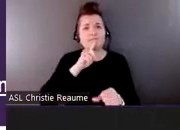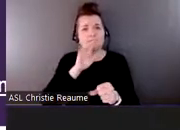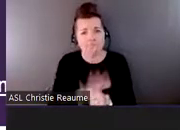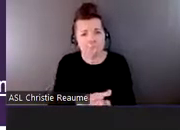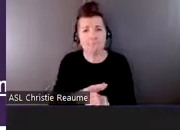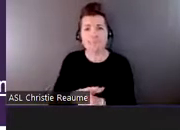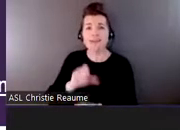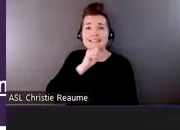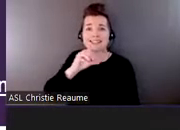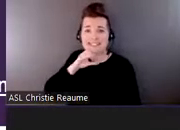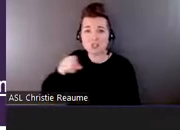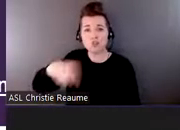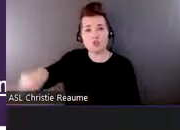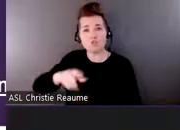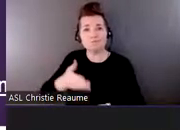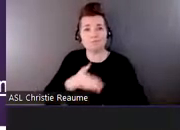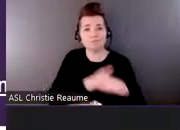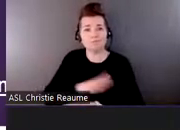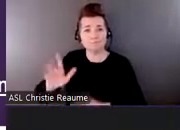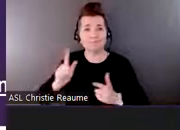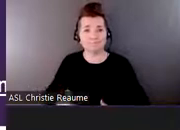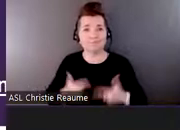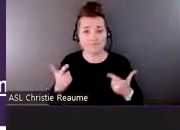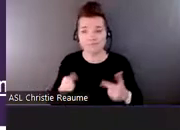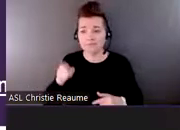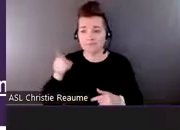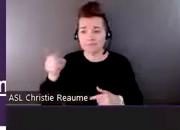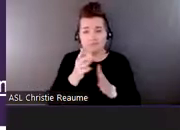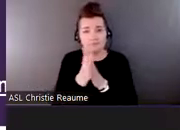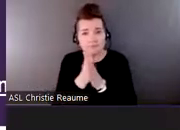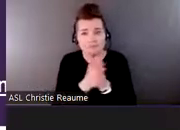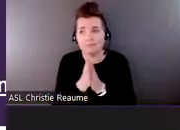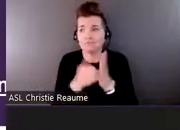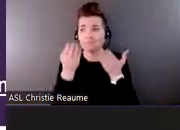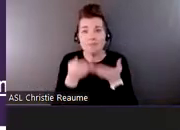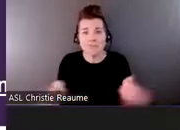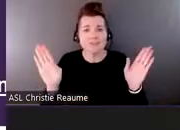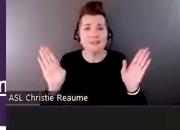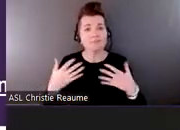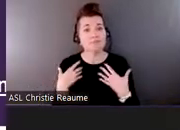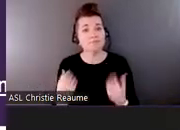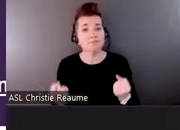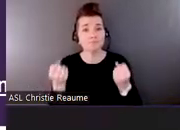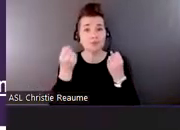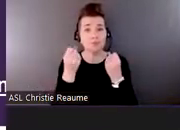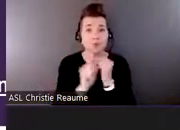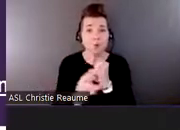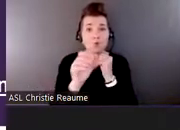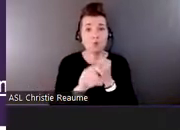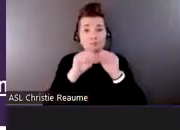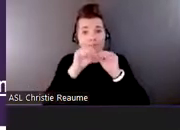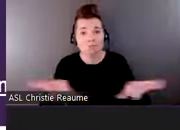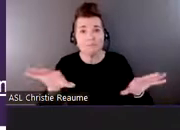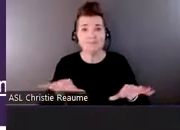older adults. She has a primary interest in public health promotion, the social determinants of